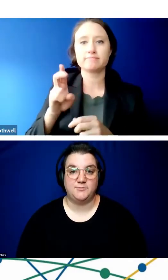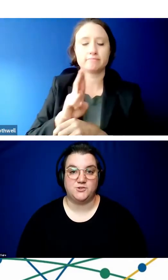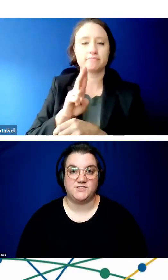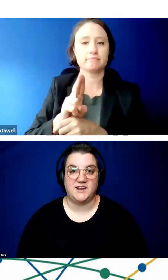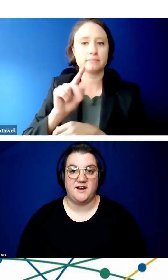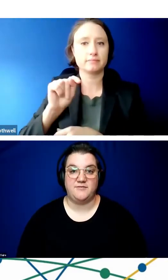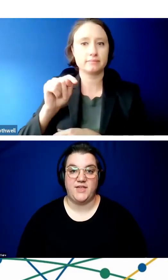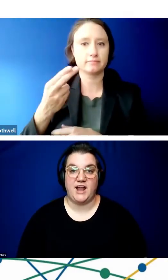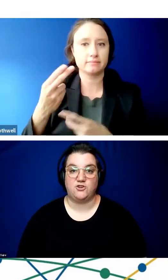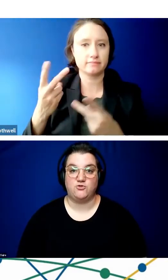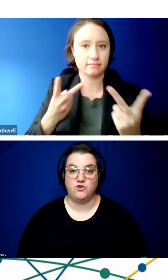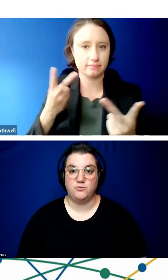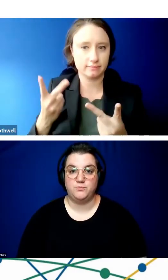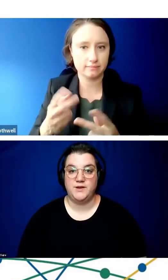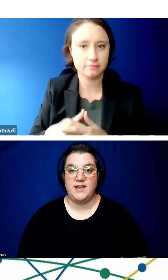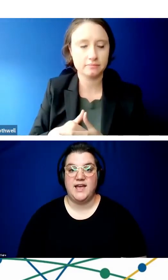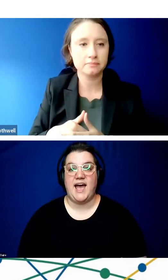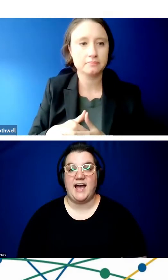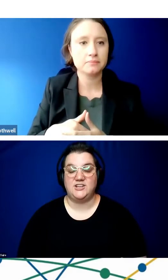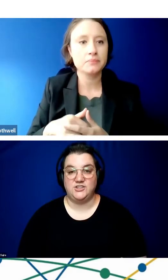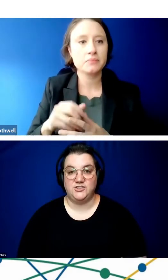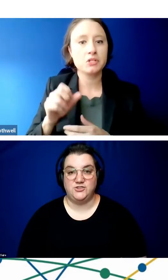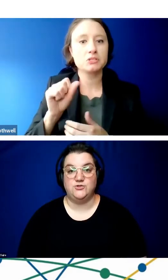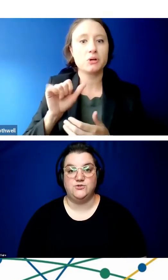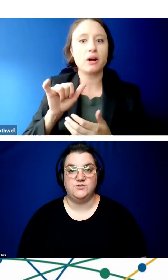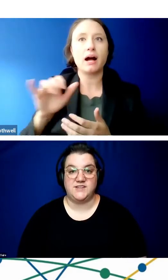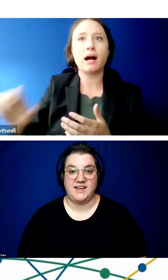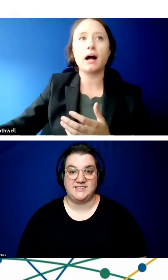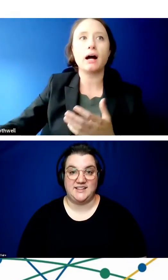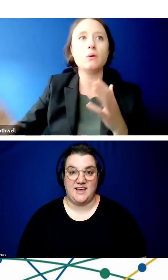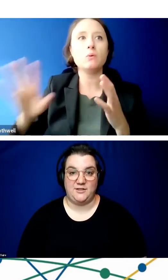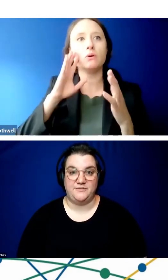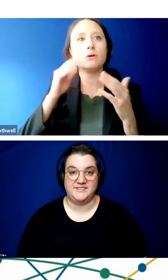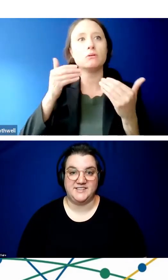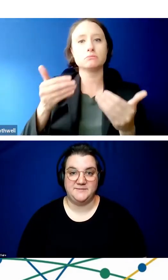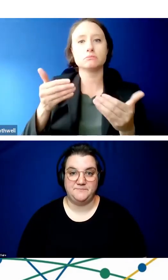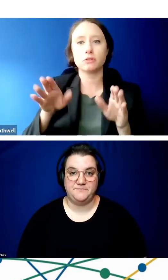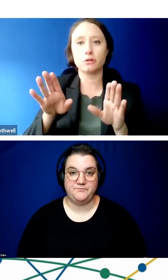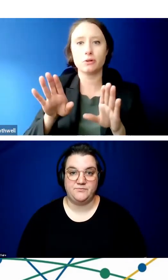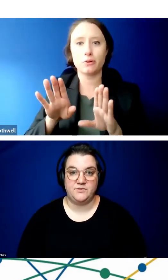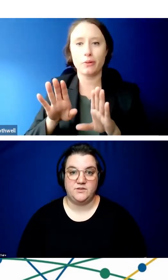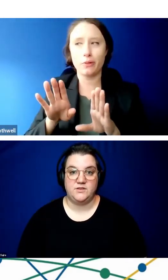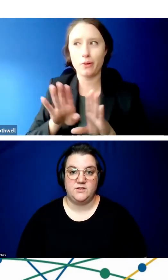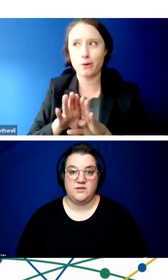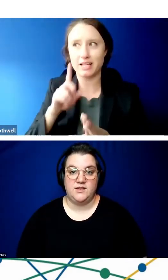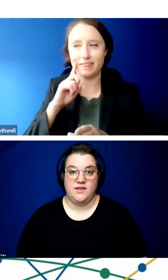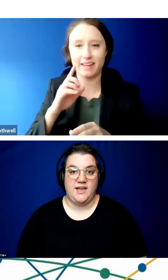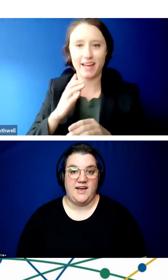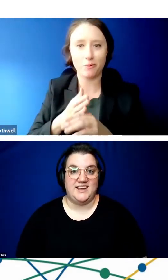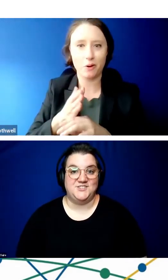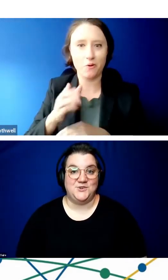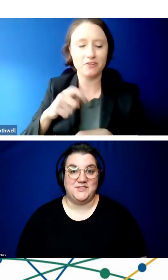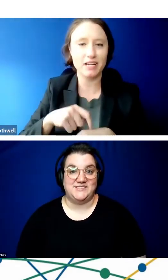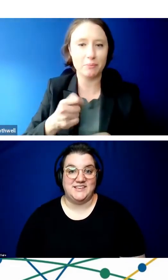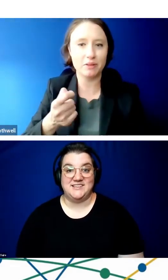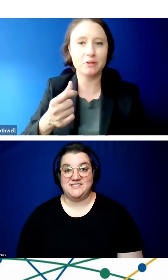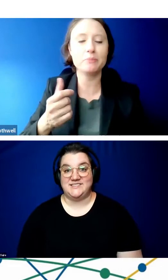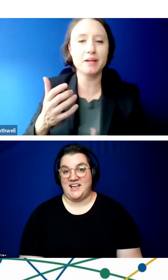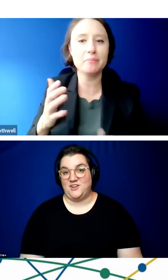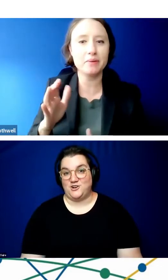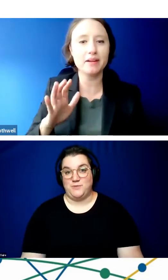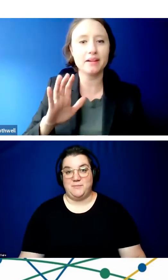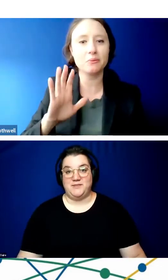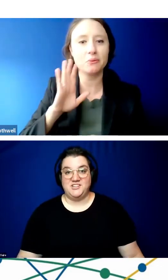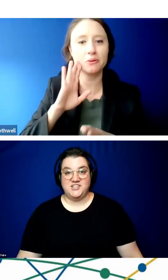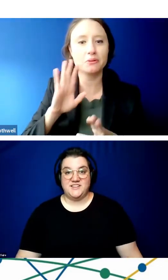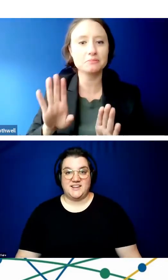27% of that group had used a telehealth visit. And so this is